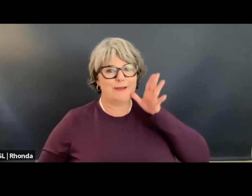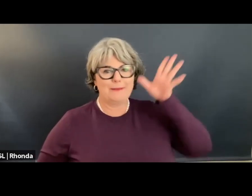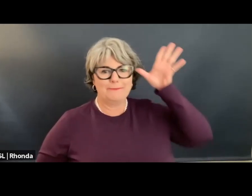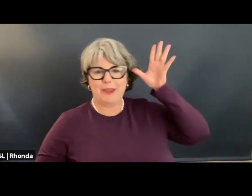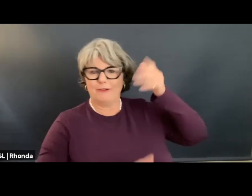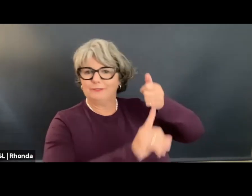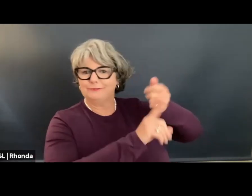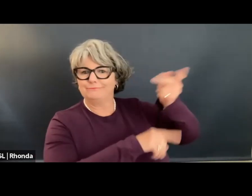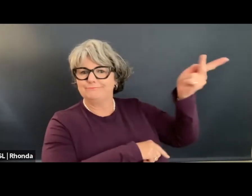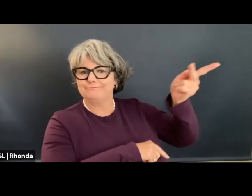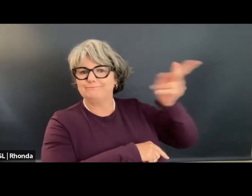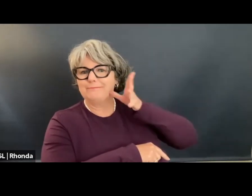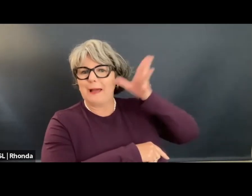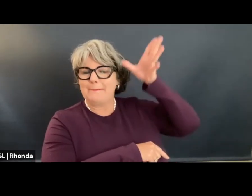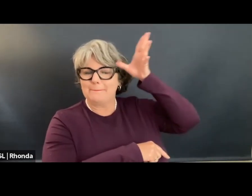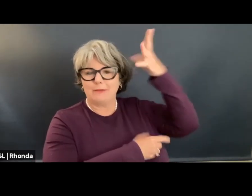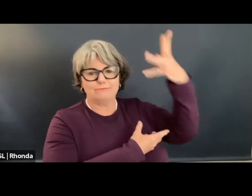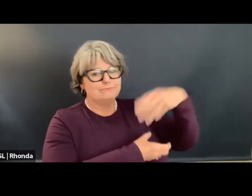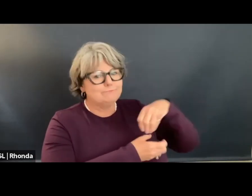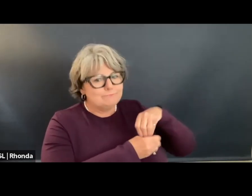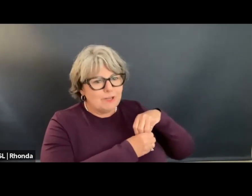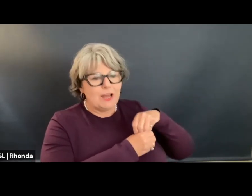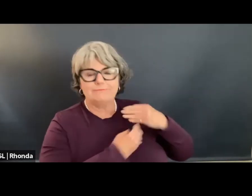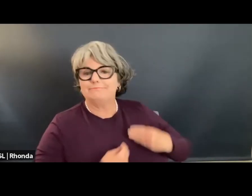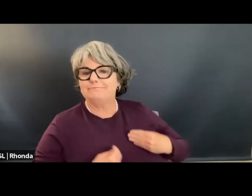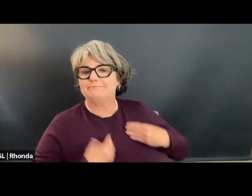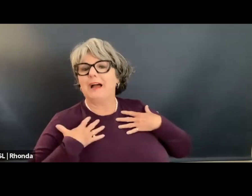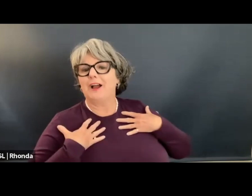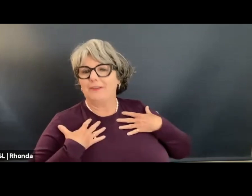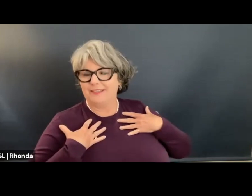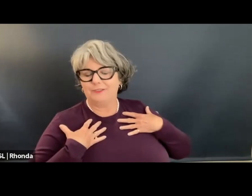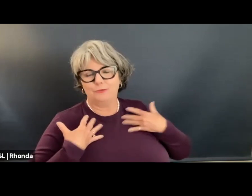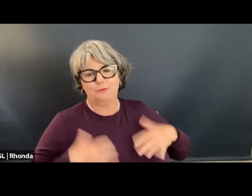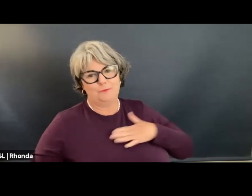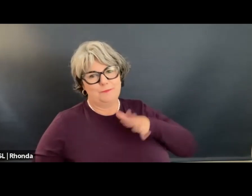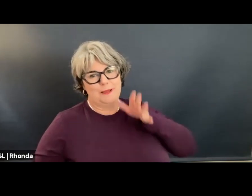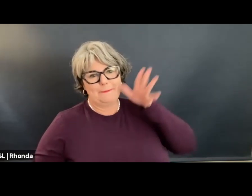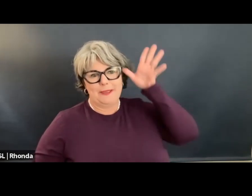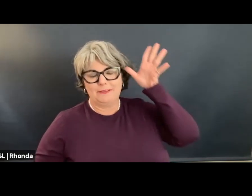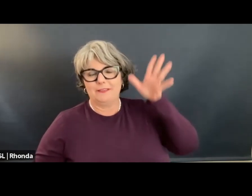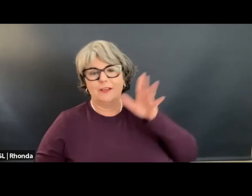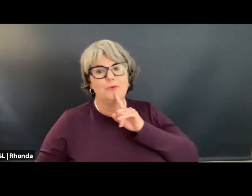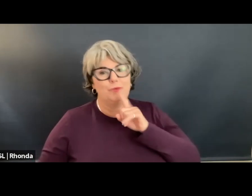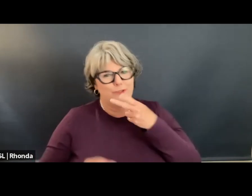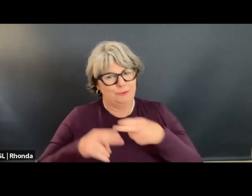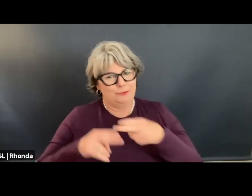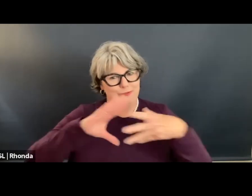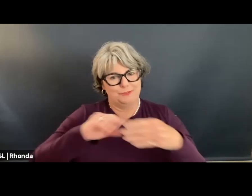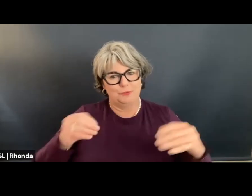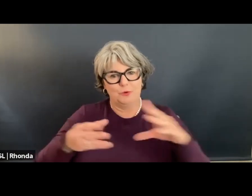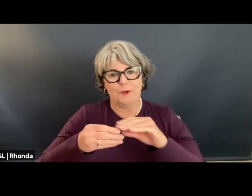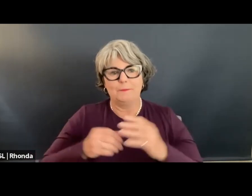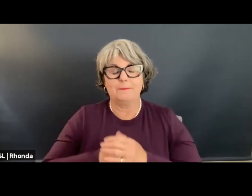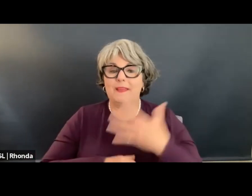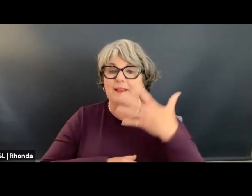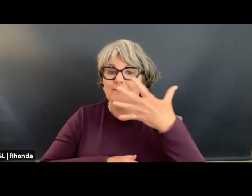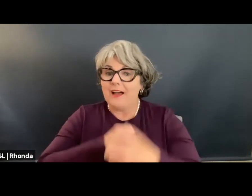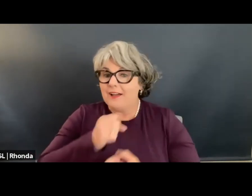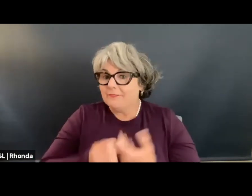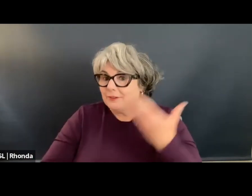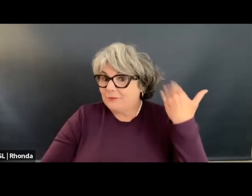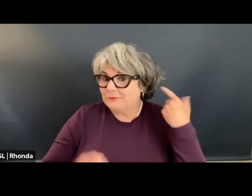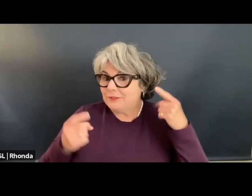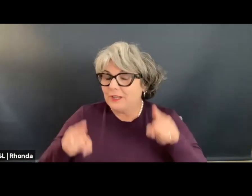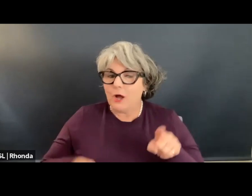who are as involved and as inspiring as they come. I want to start with a really quick story. Five years ago,